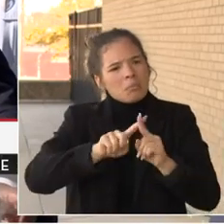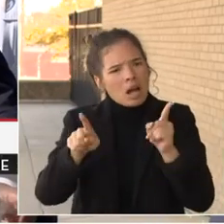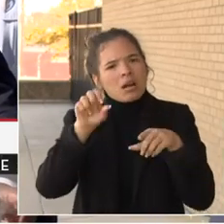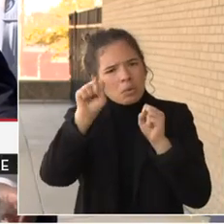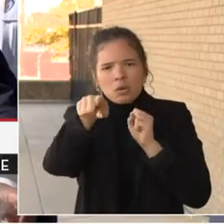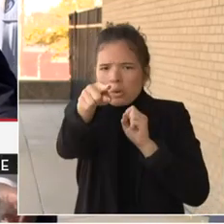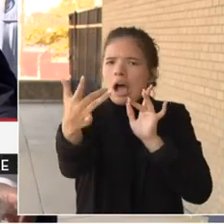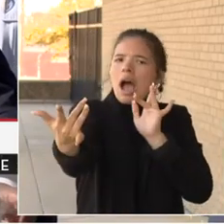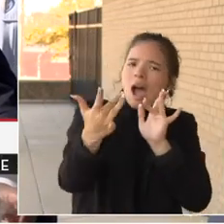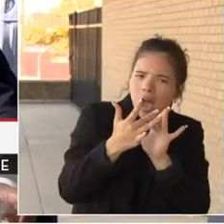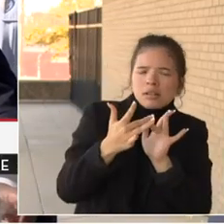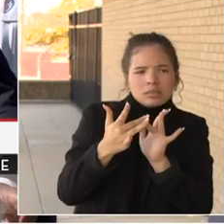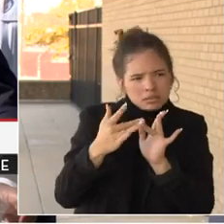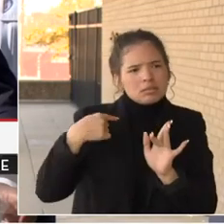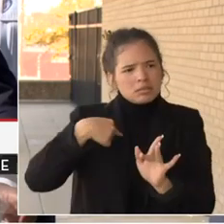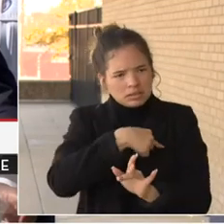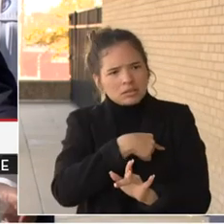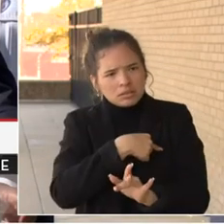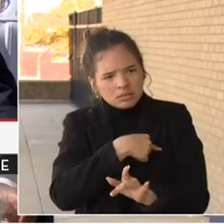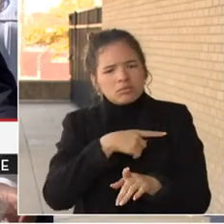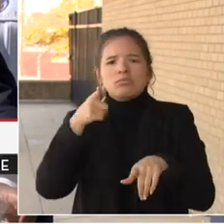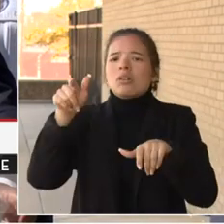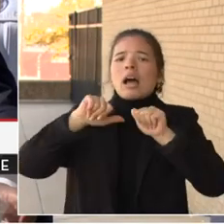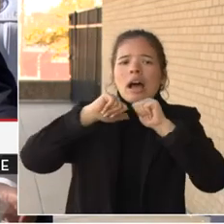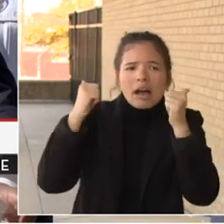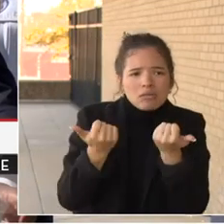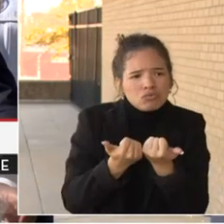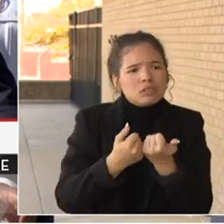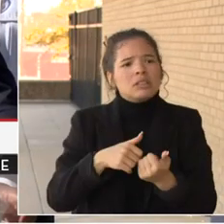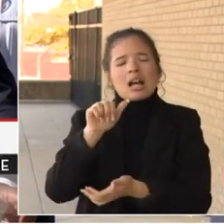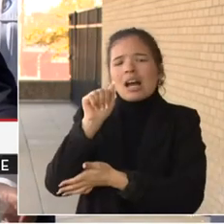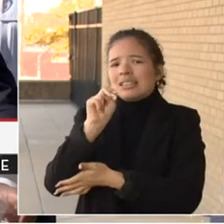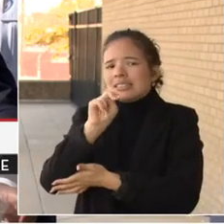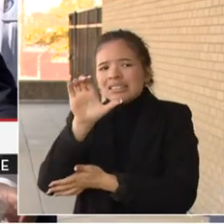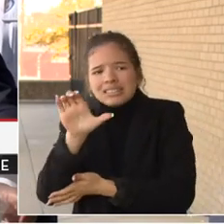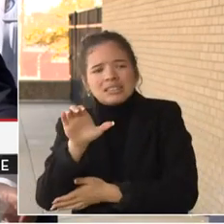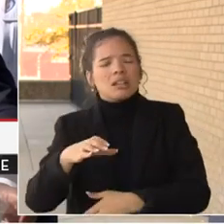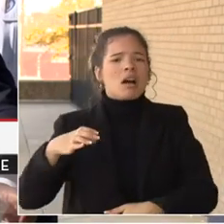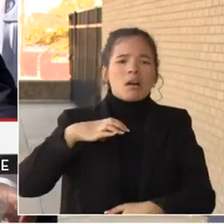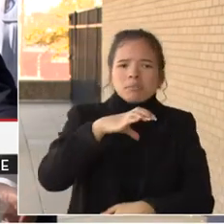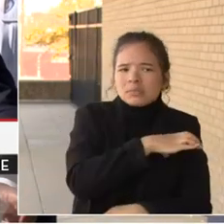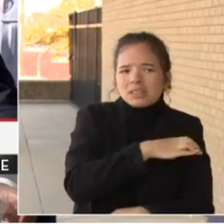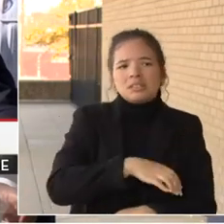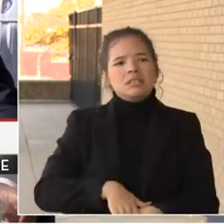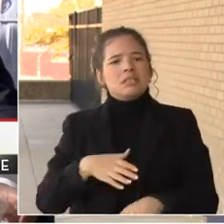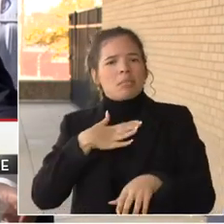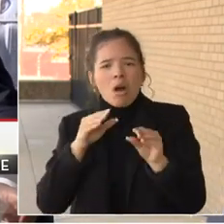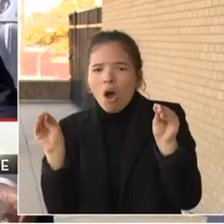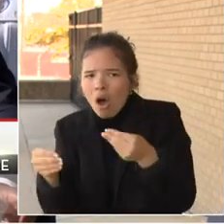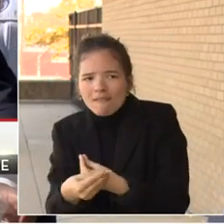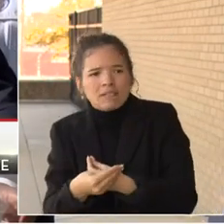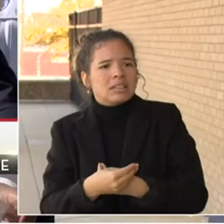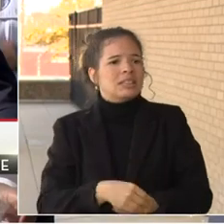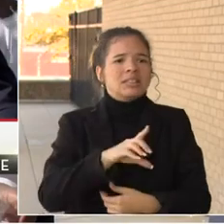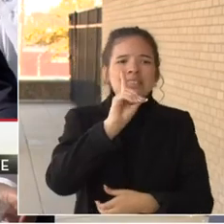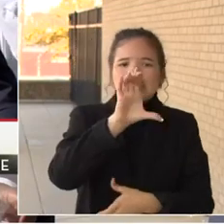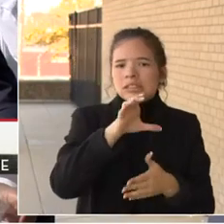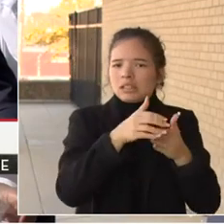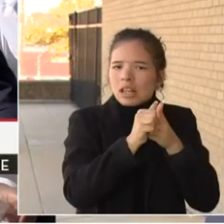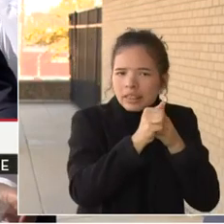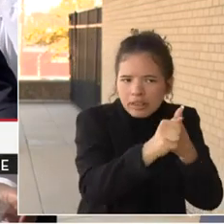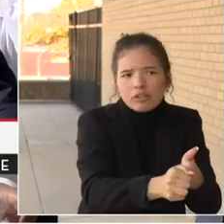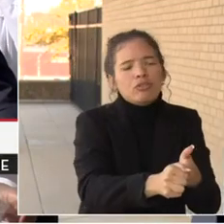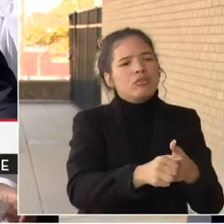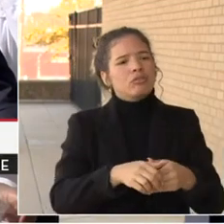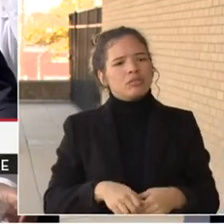our agencies. Reach out to your ANC commissioners. Reach out to my office and reach out to your civic leadership. It really must be a partnership to